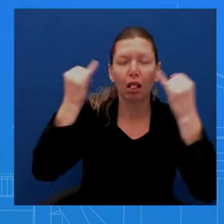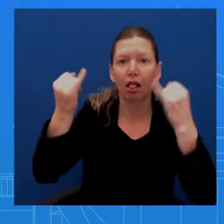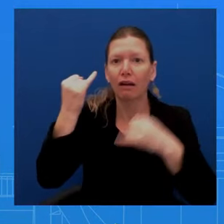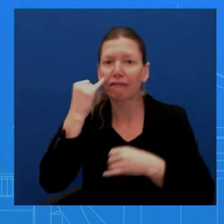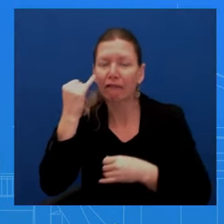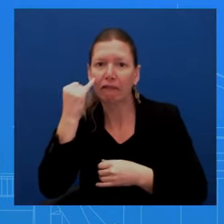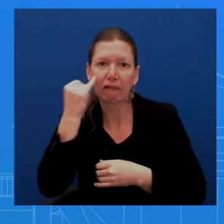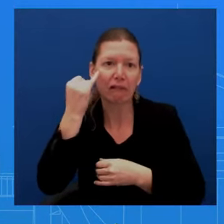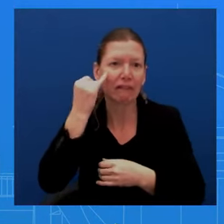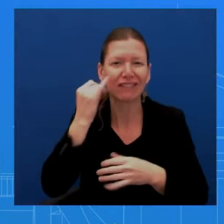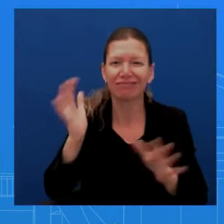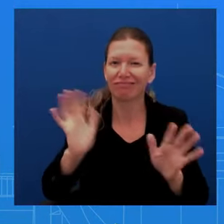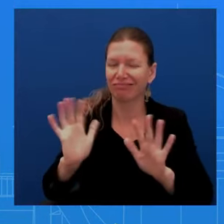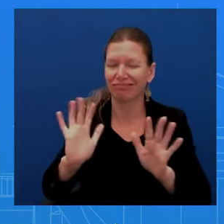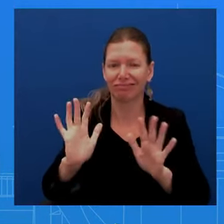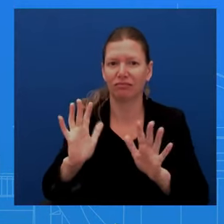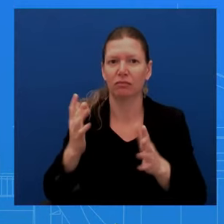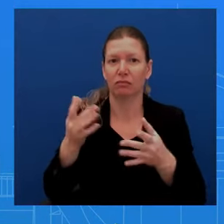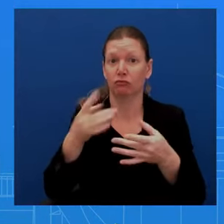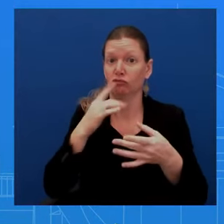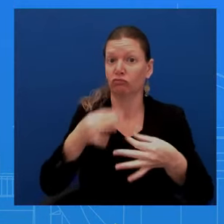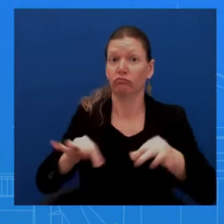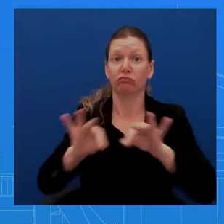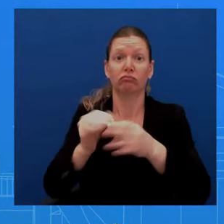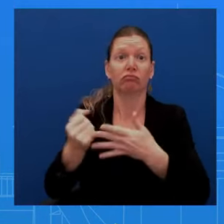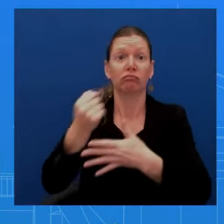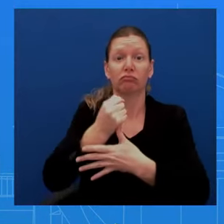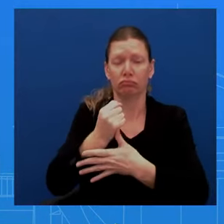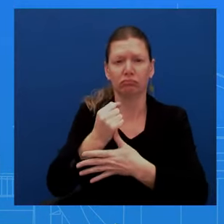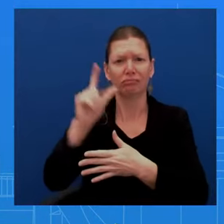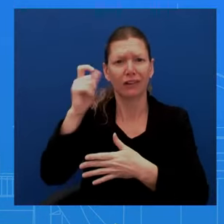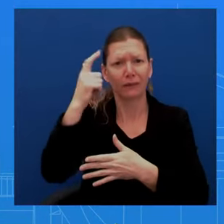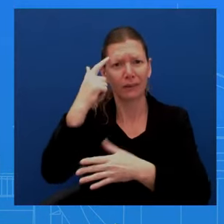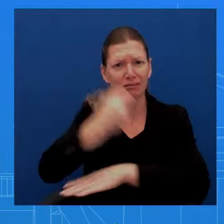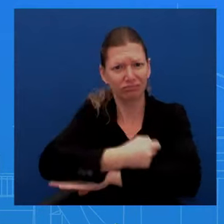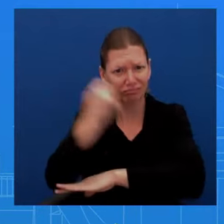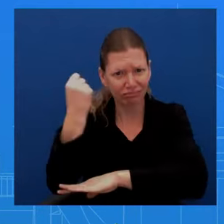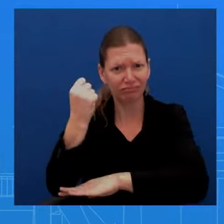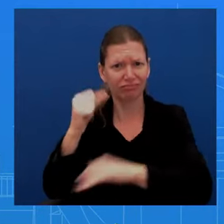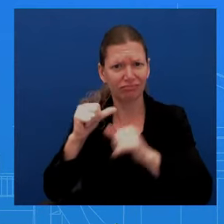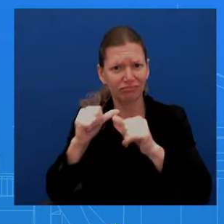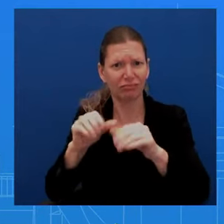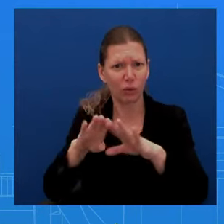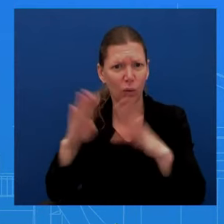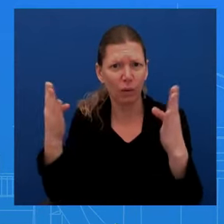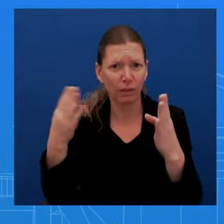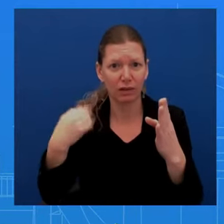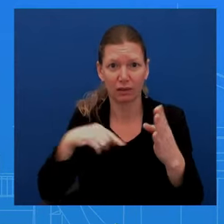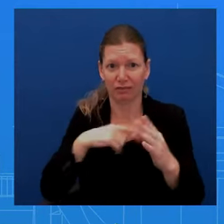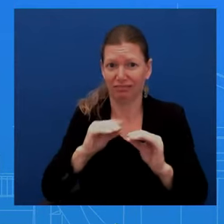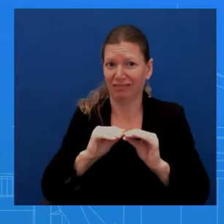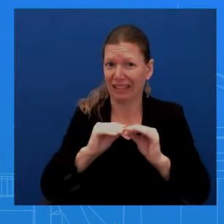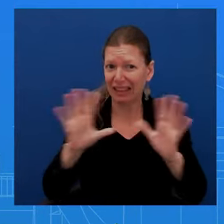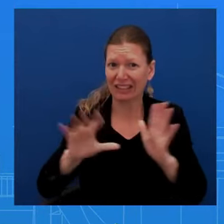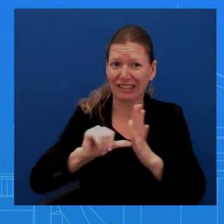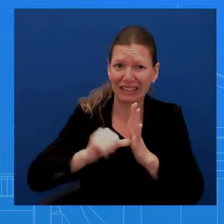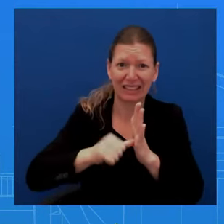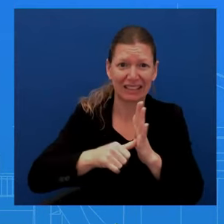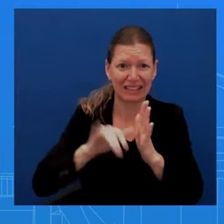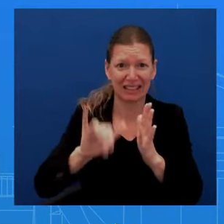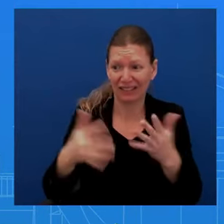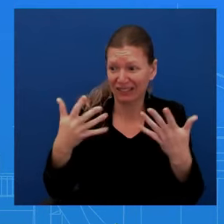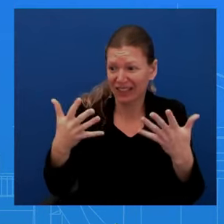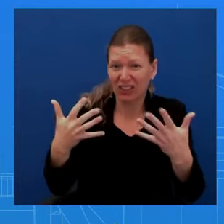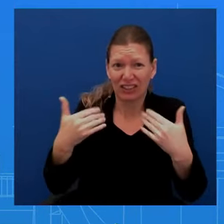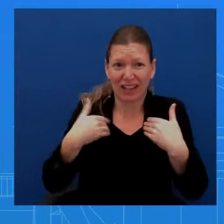There is a, uh, uh, framework agreement here, uh, that is also important to note. Uh, and so, uh, uh, I just don't want to get